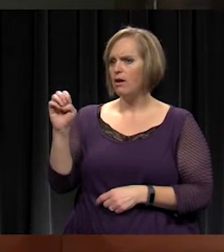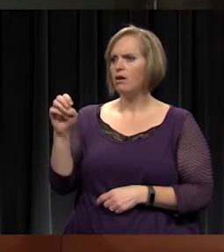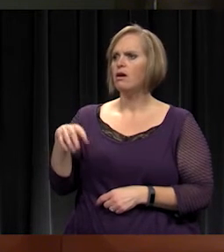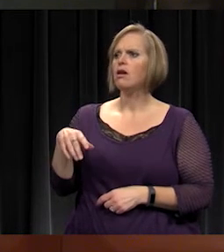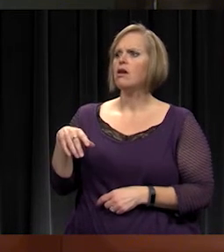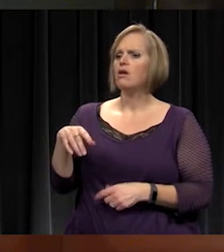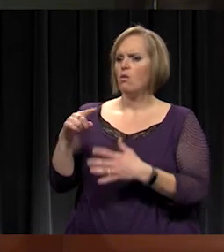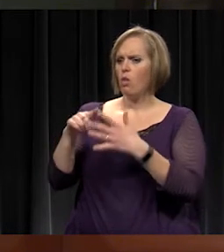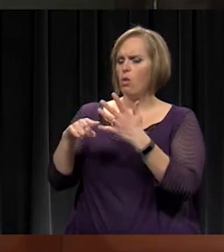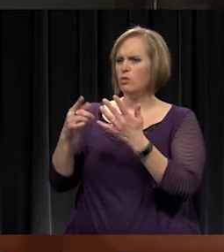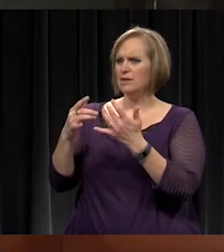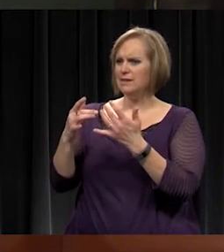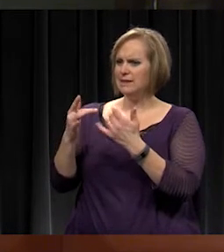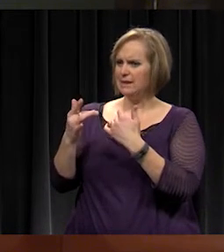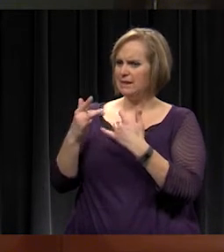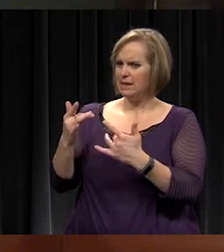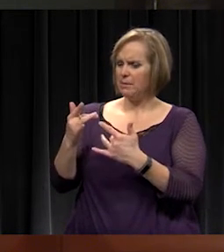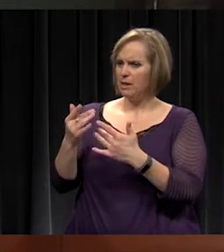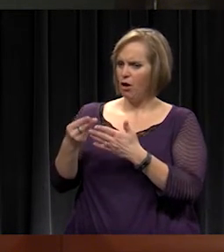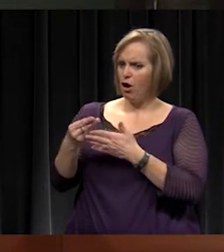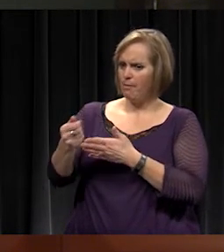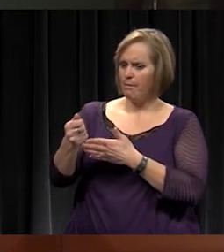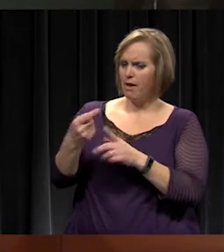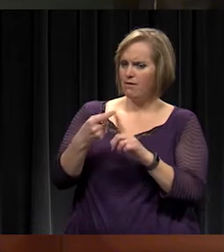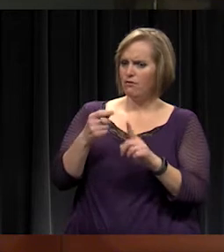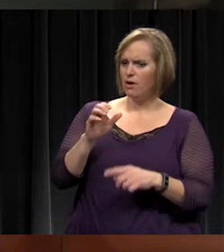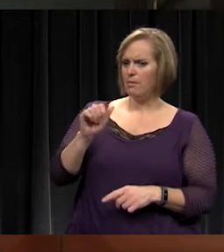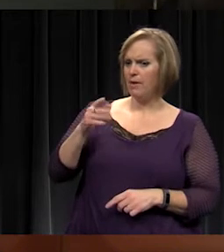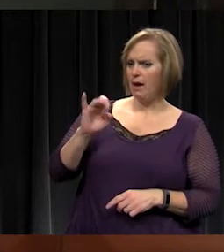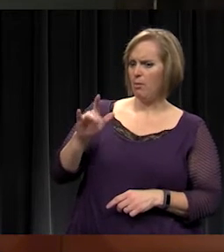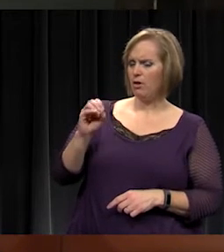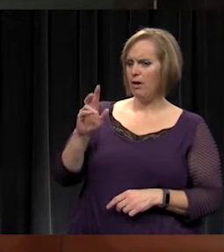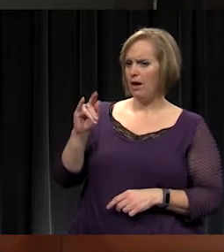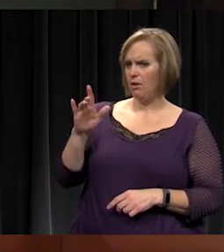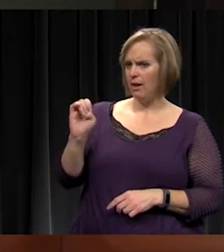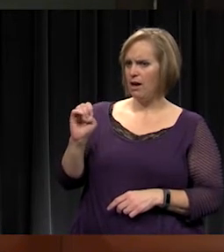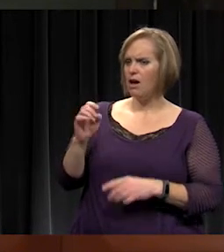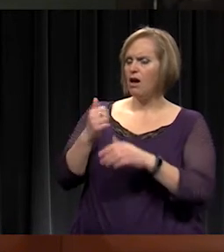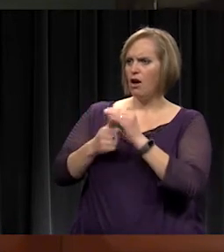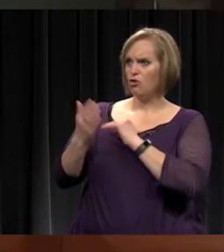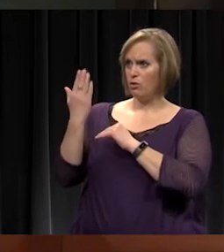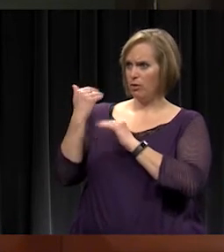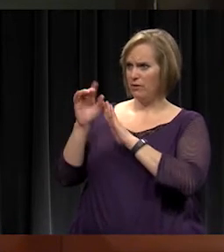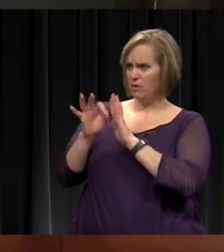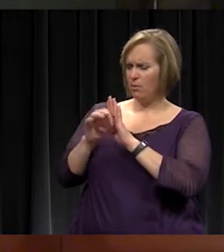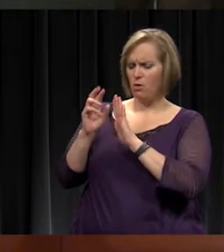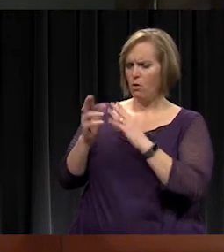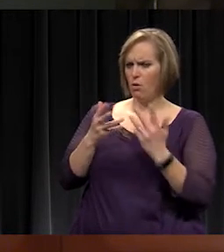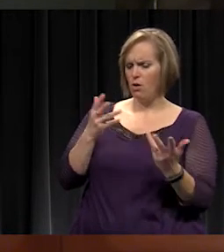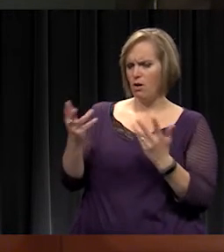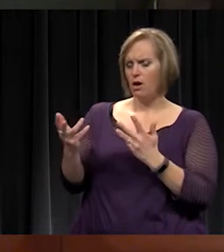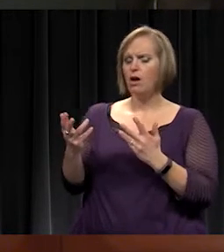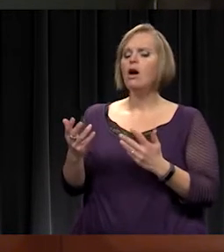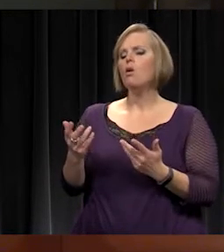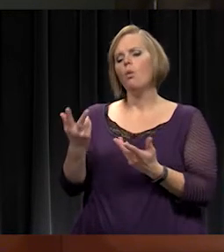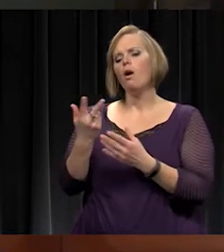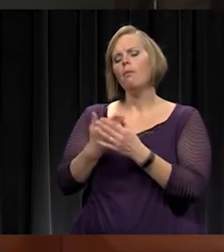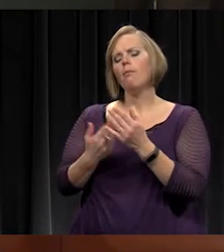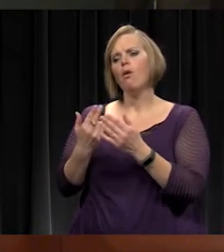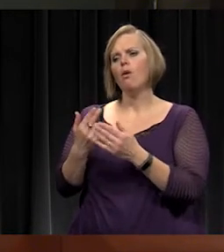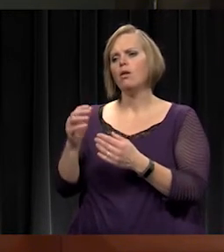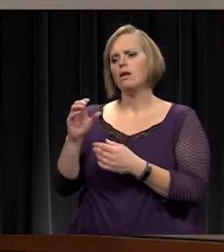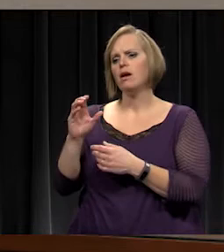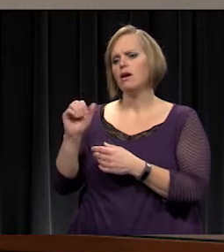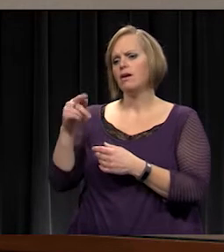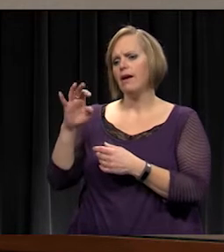be in capital outlay under the previous formula? Or can you explain to me why we're looking? We've done both capital outlay